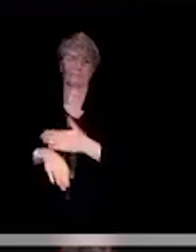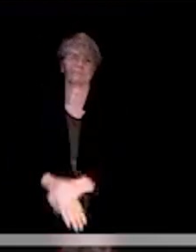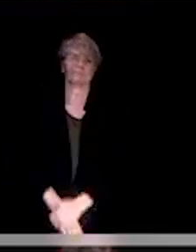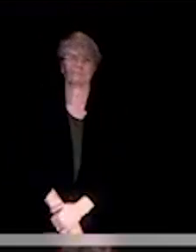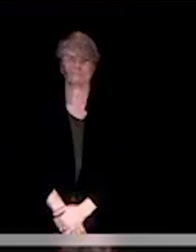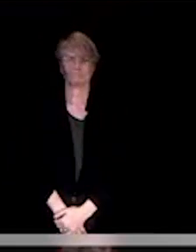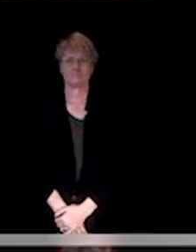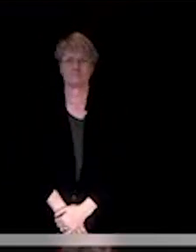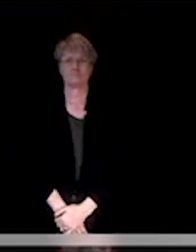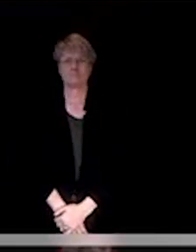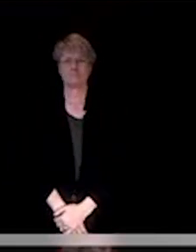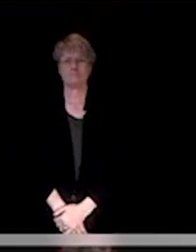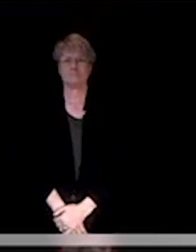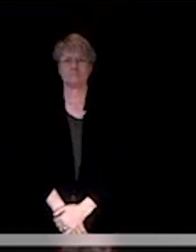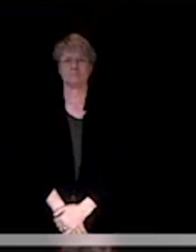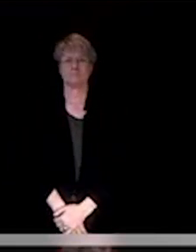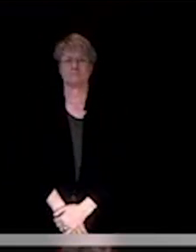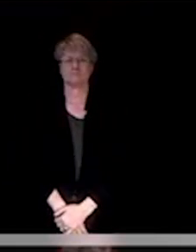All right, thanks.